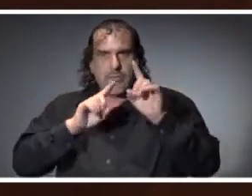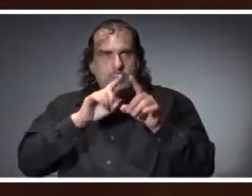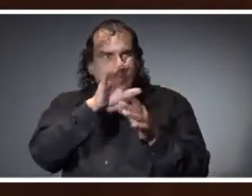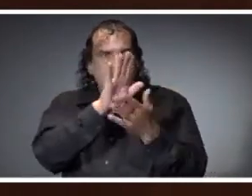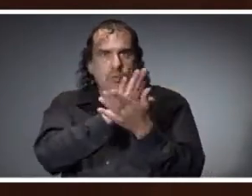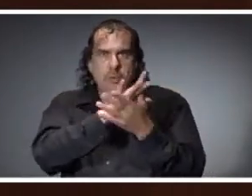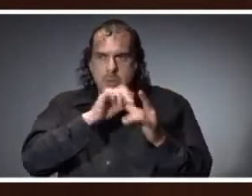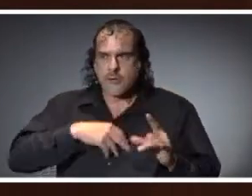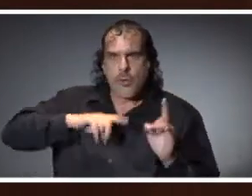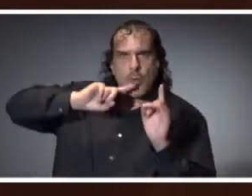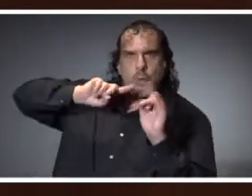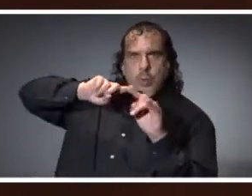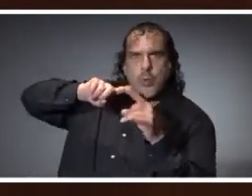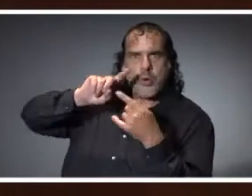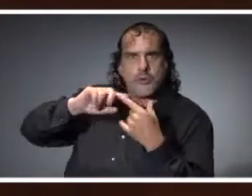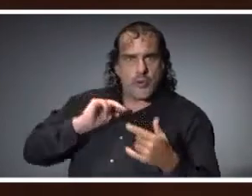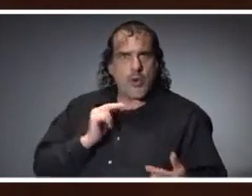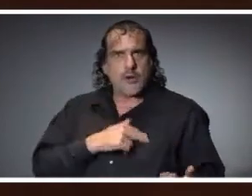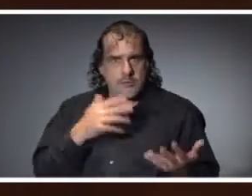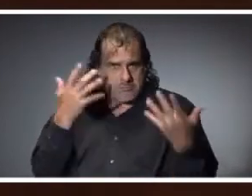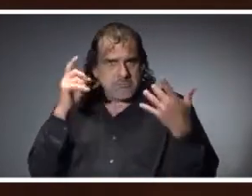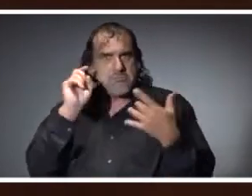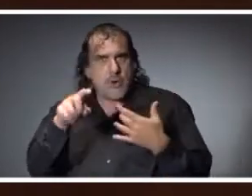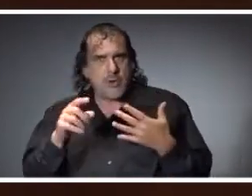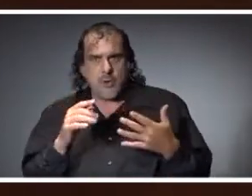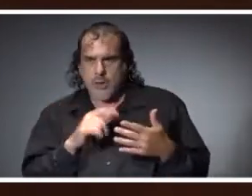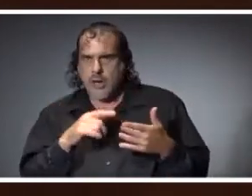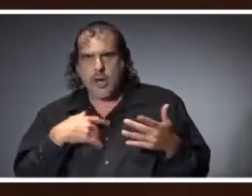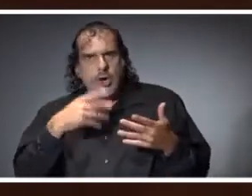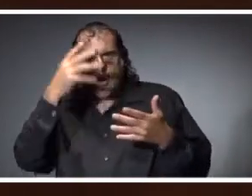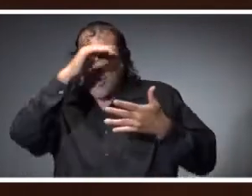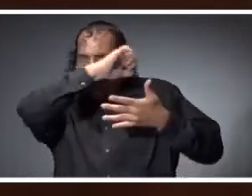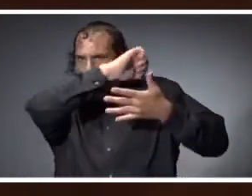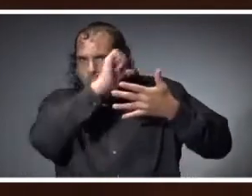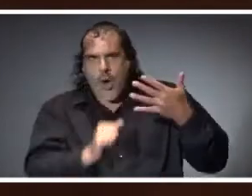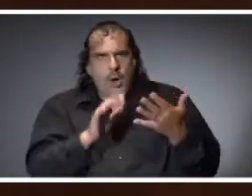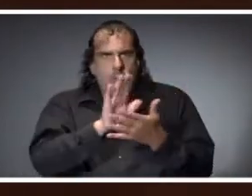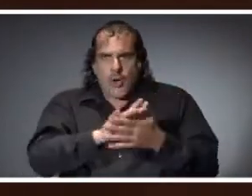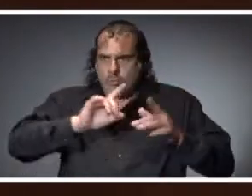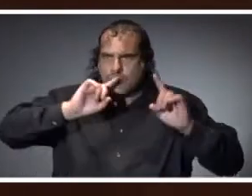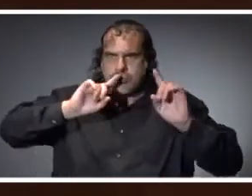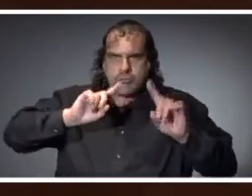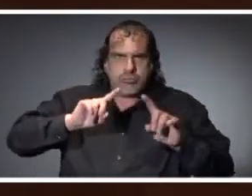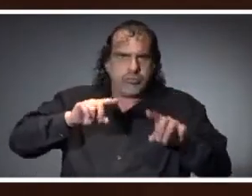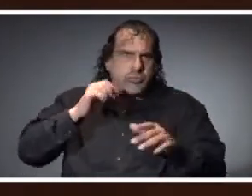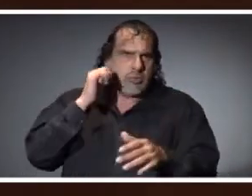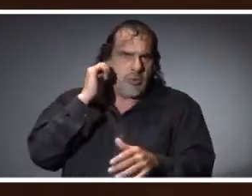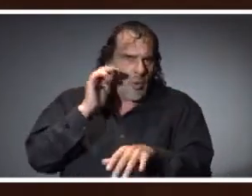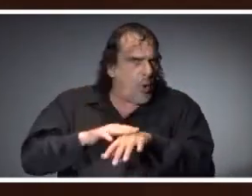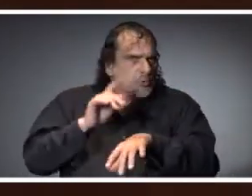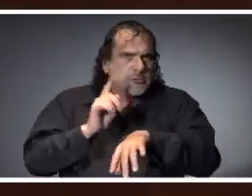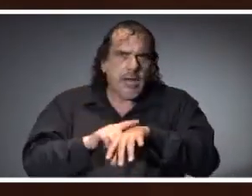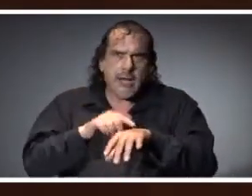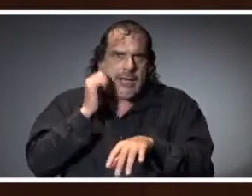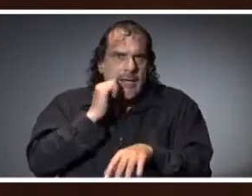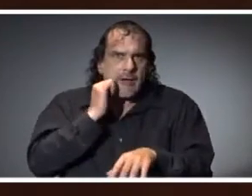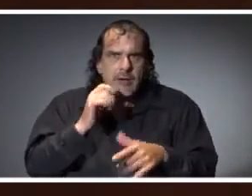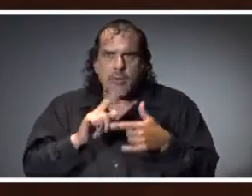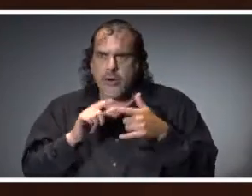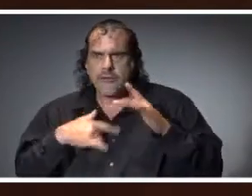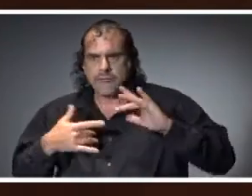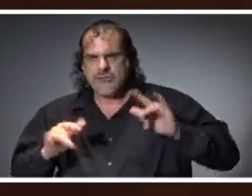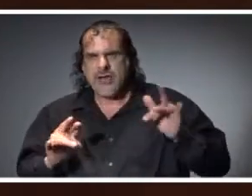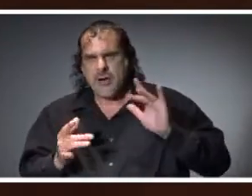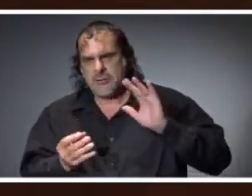schools. We are receiving aggregate reports from all of the schools. We're still onboarding that, and this week